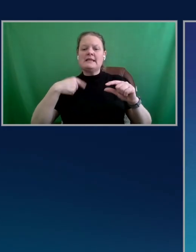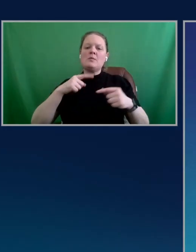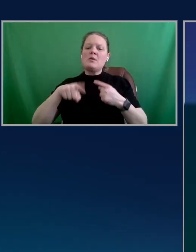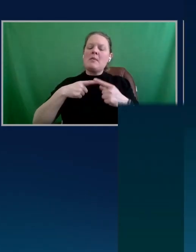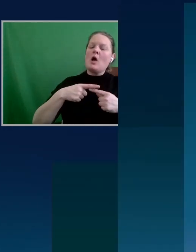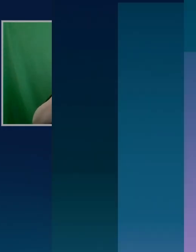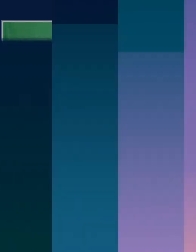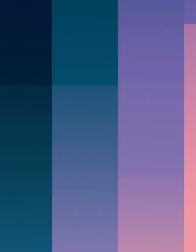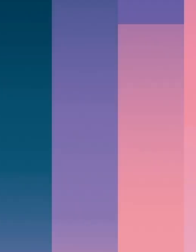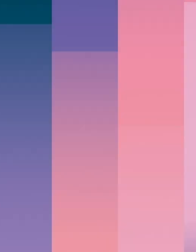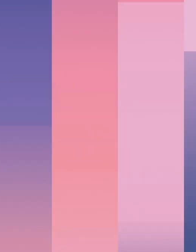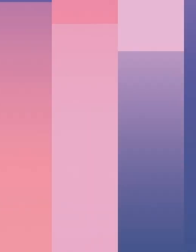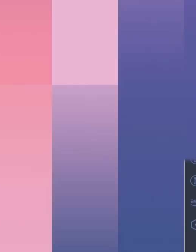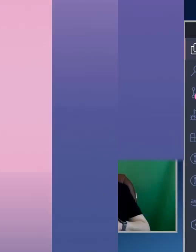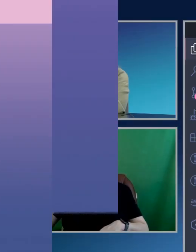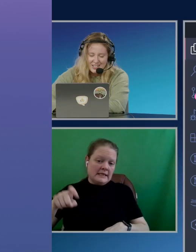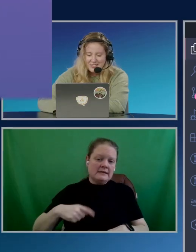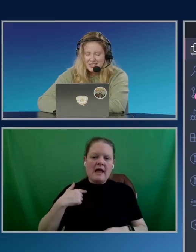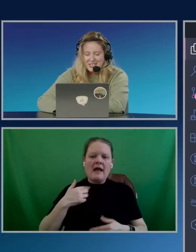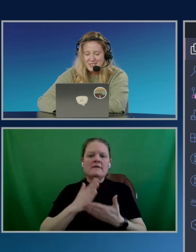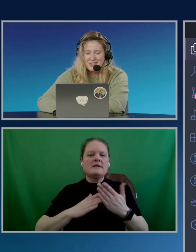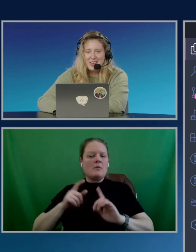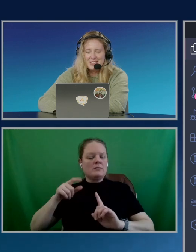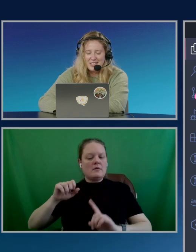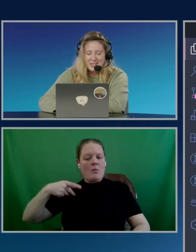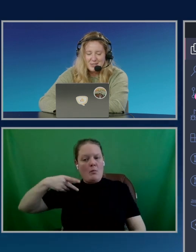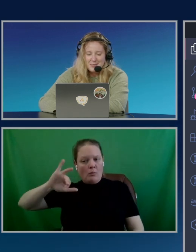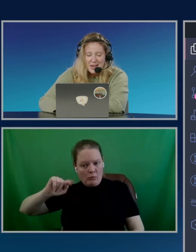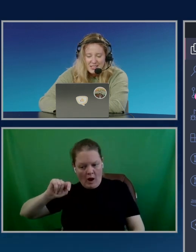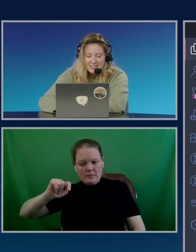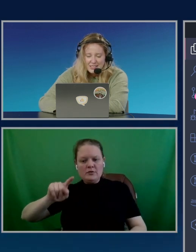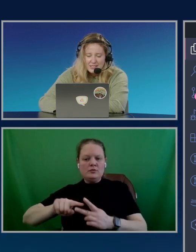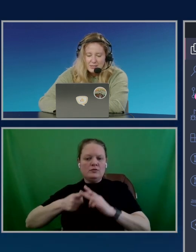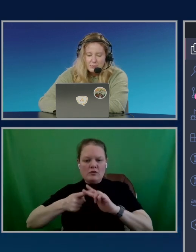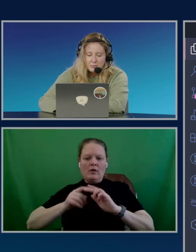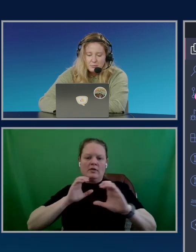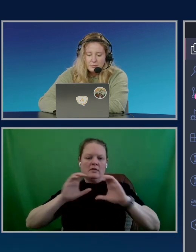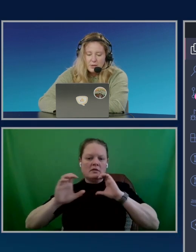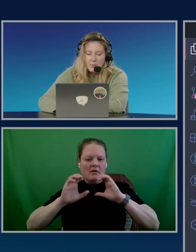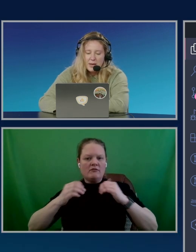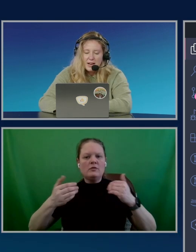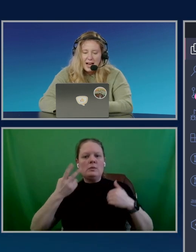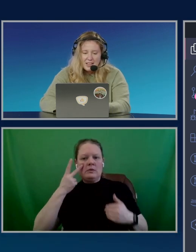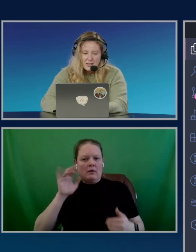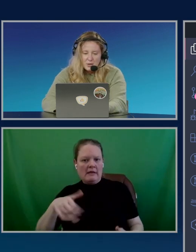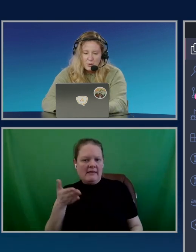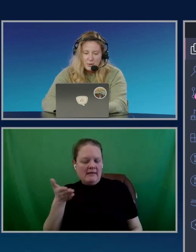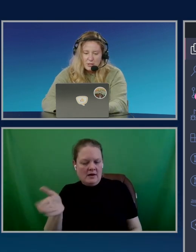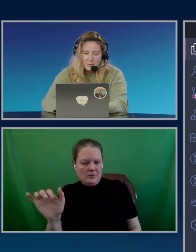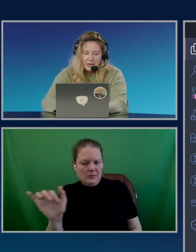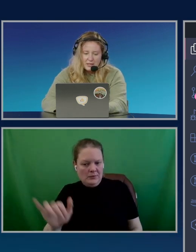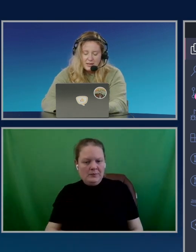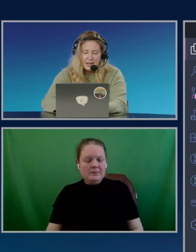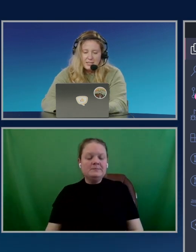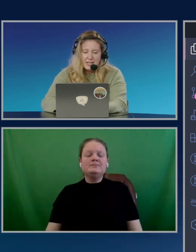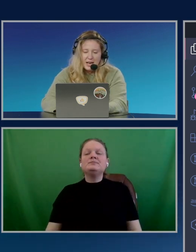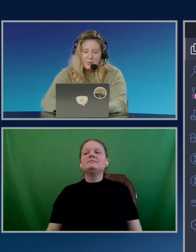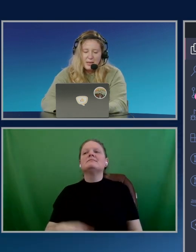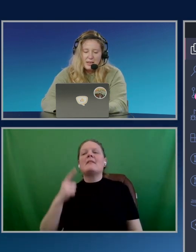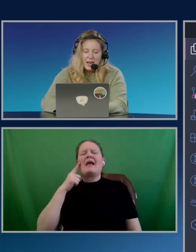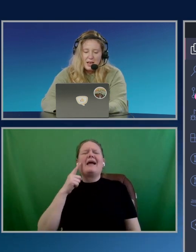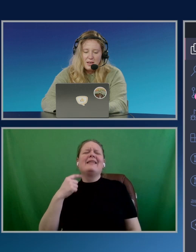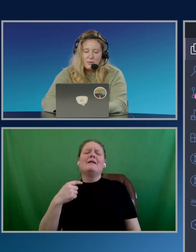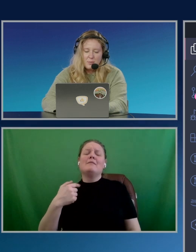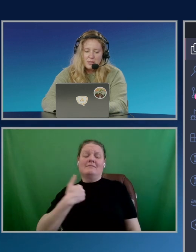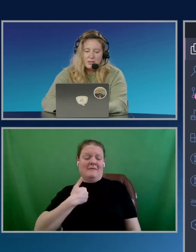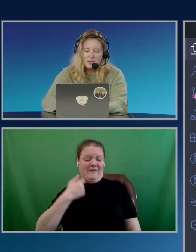So that I had some sort of prompt to get me started in the conversation. So that was there as well. But I think the coolest part is that